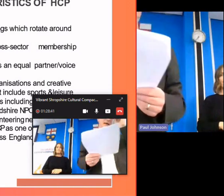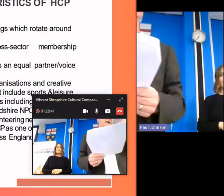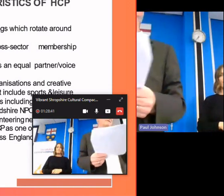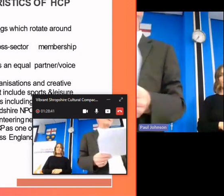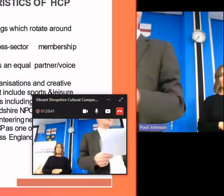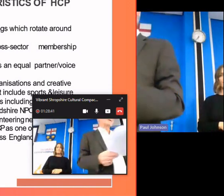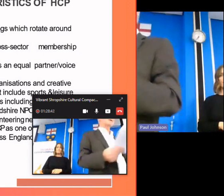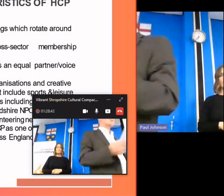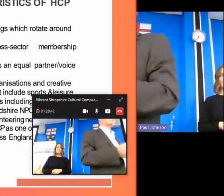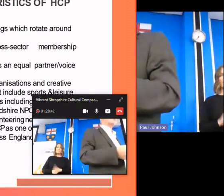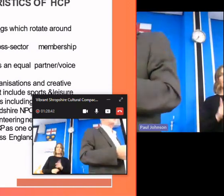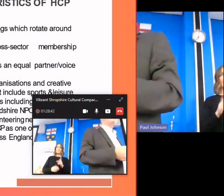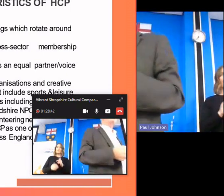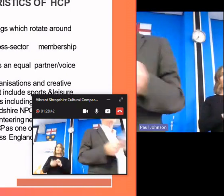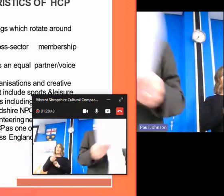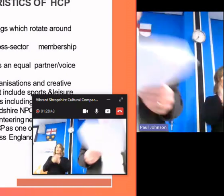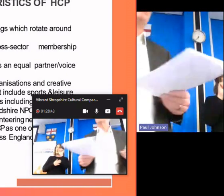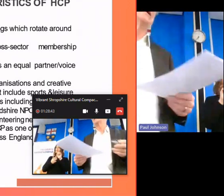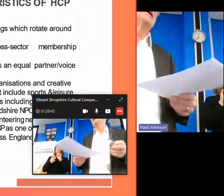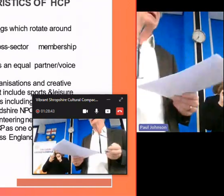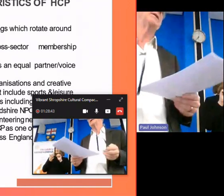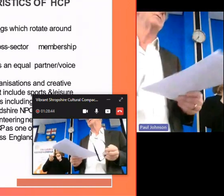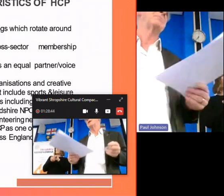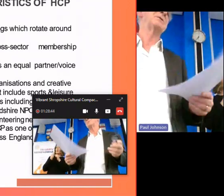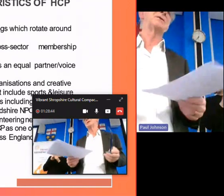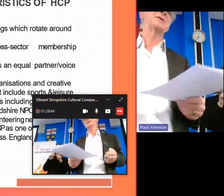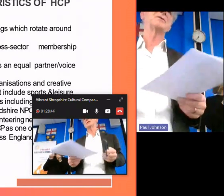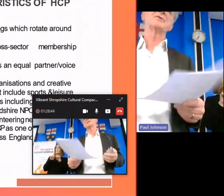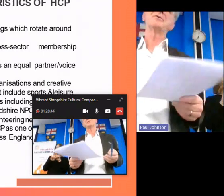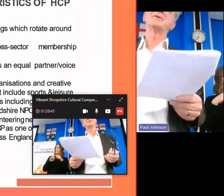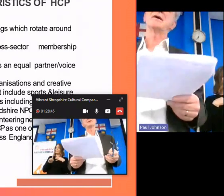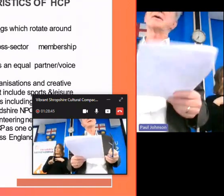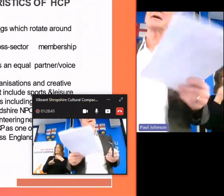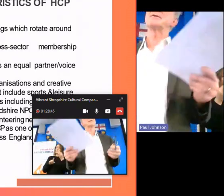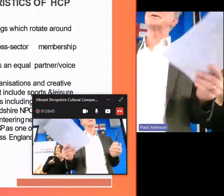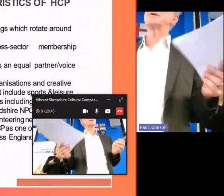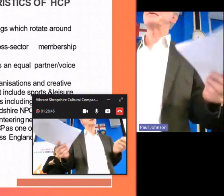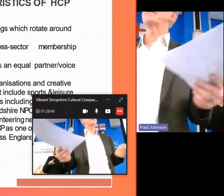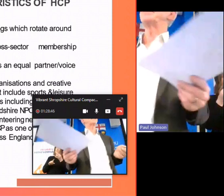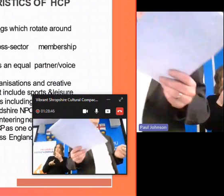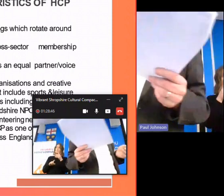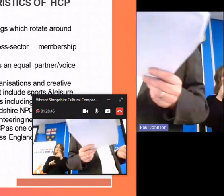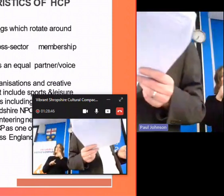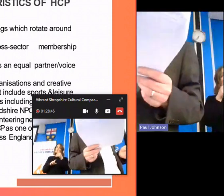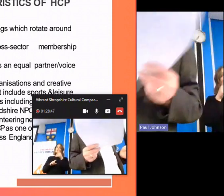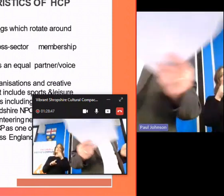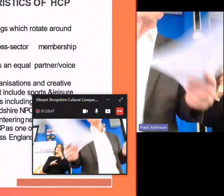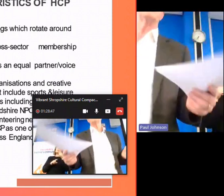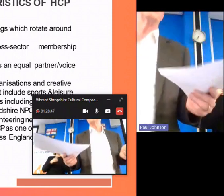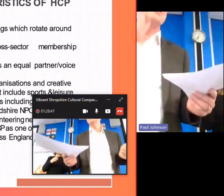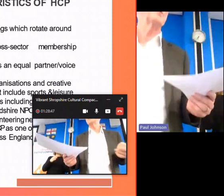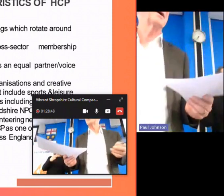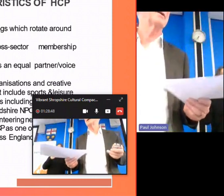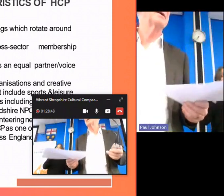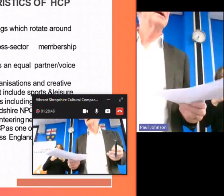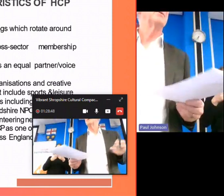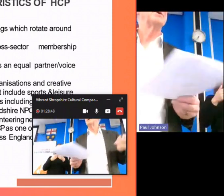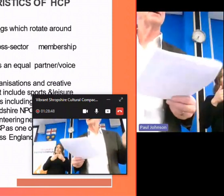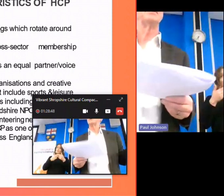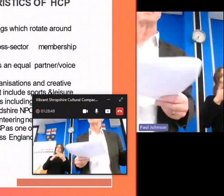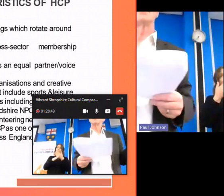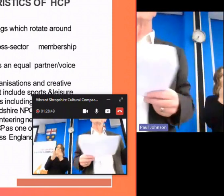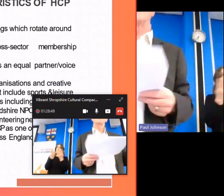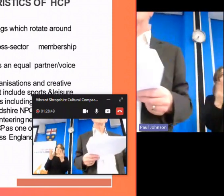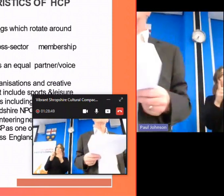uh the cultural partnership also is represented on the county's hereford's uh business board as well